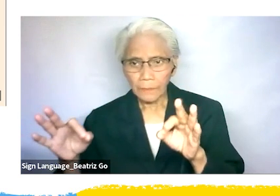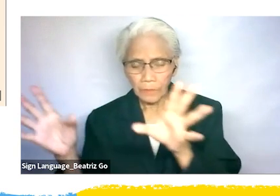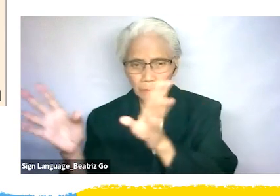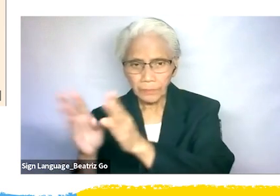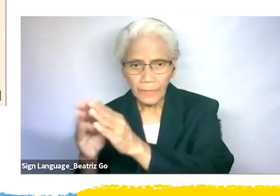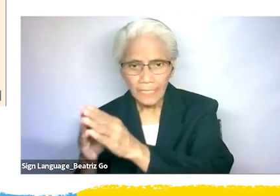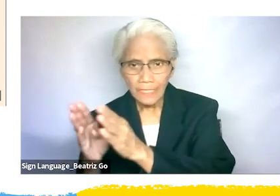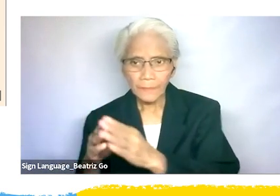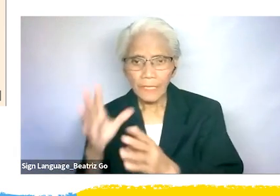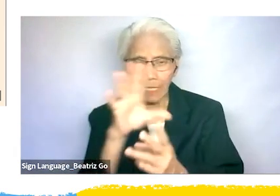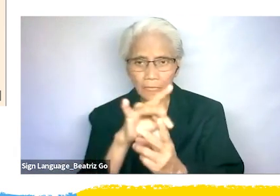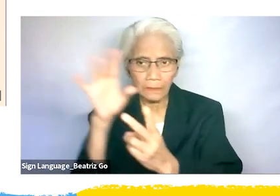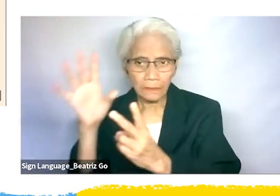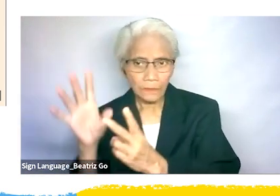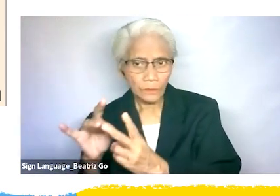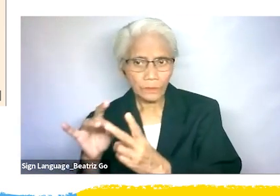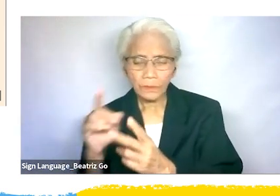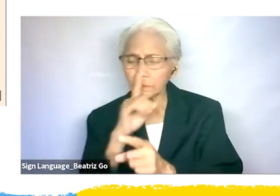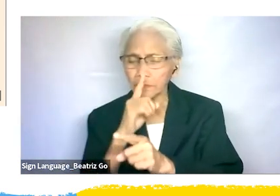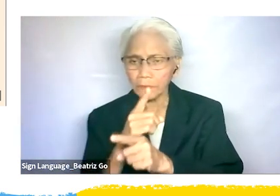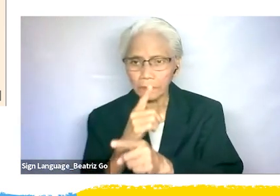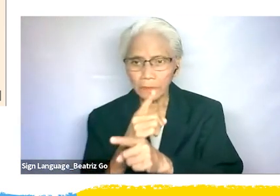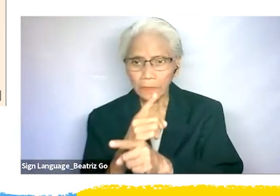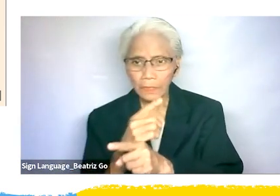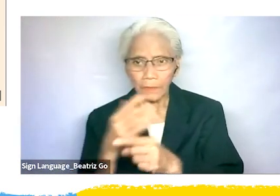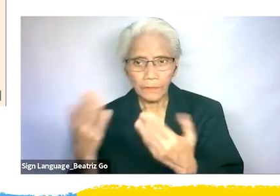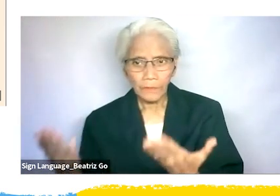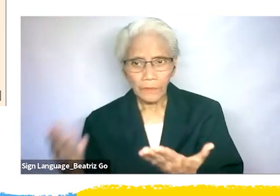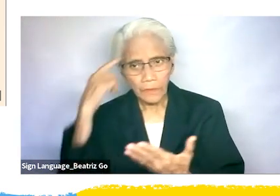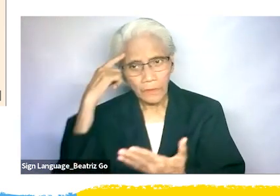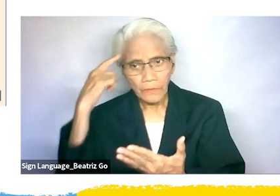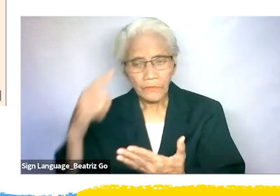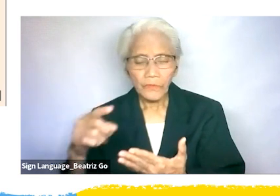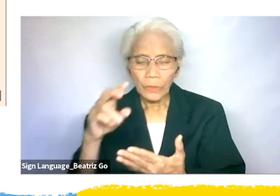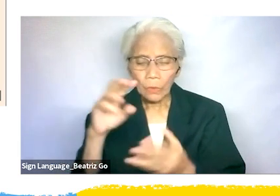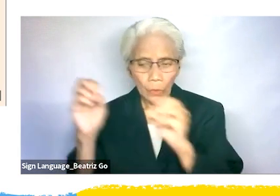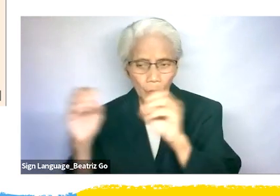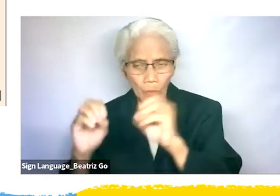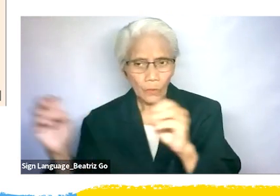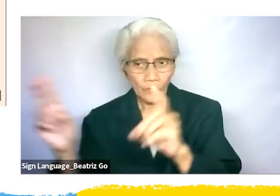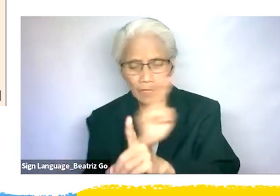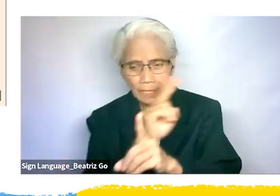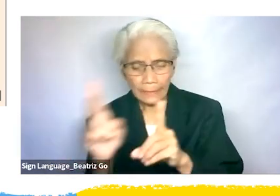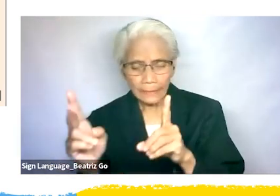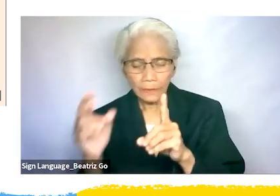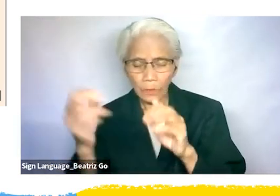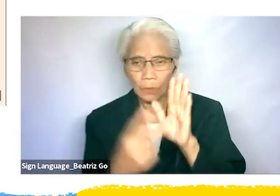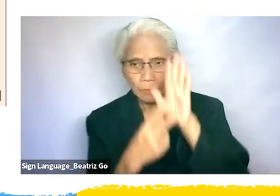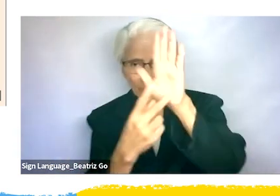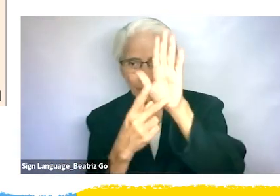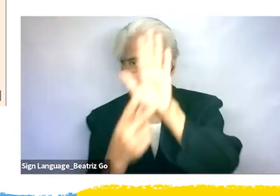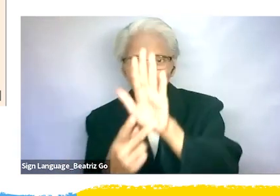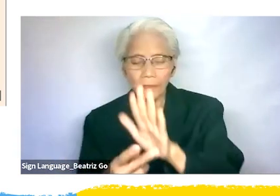and should separately treat violence from nonviolent protesters. The loyal Thai police.